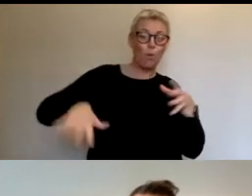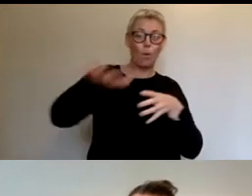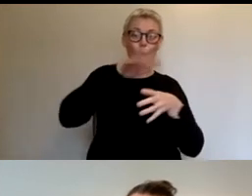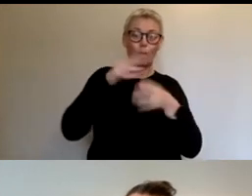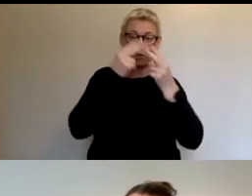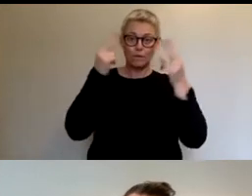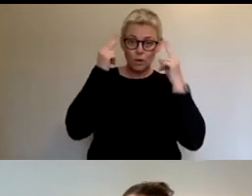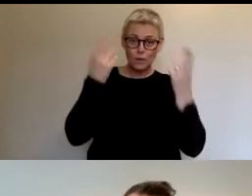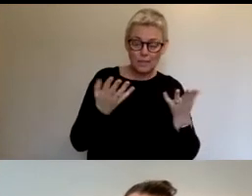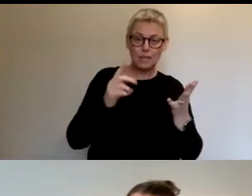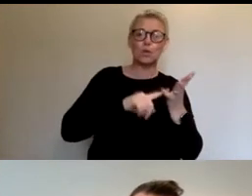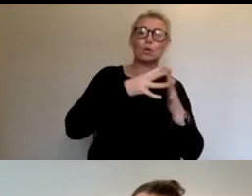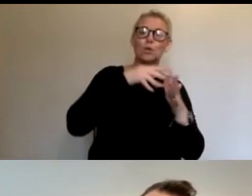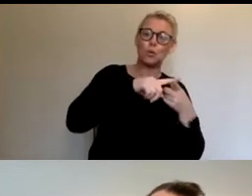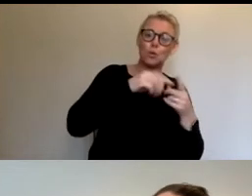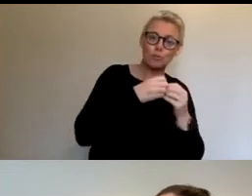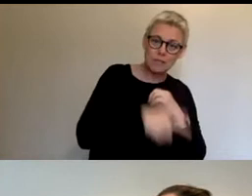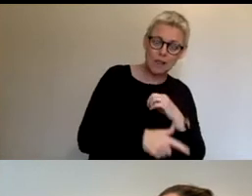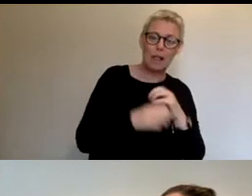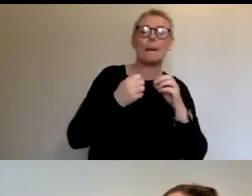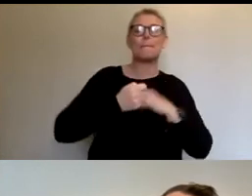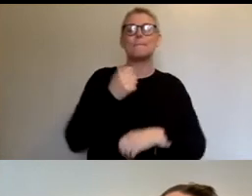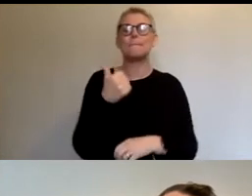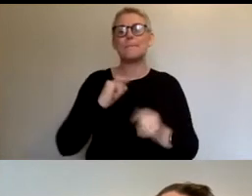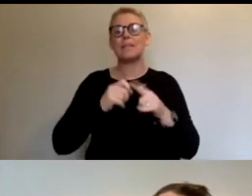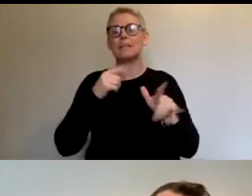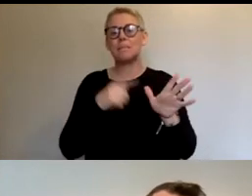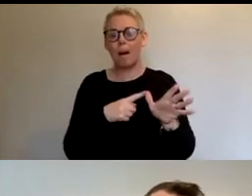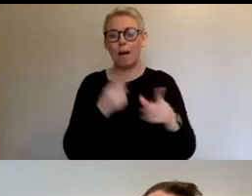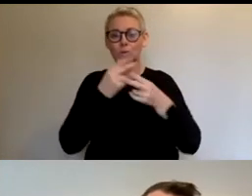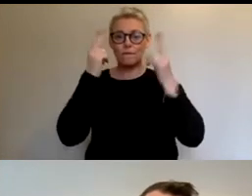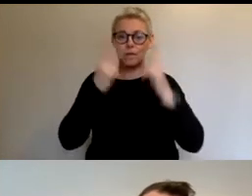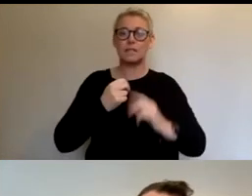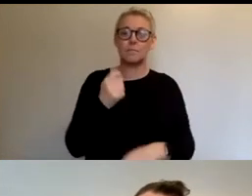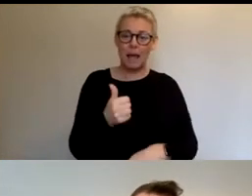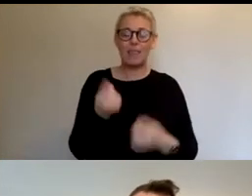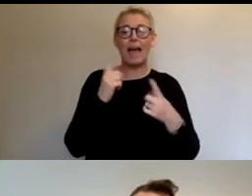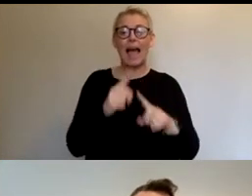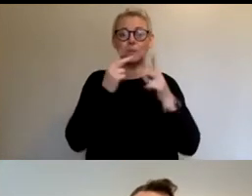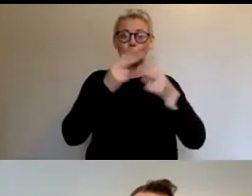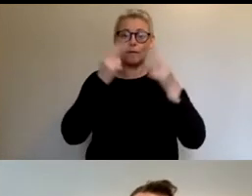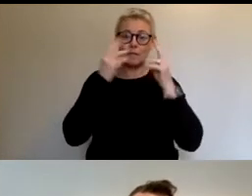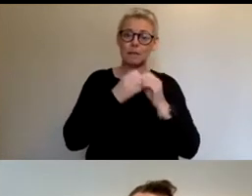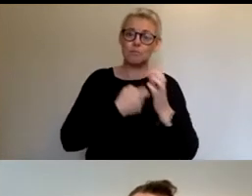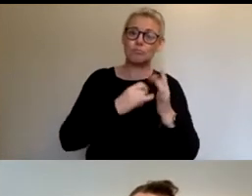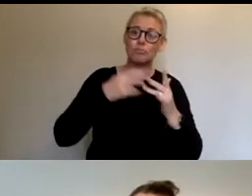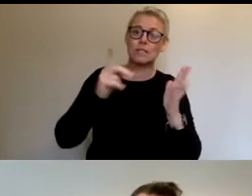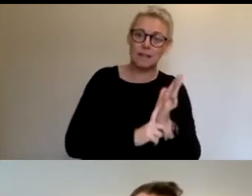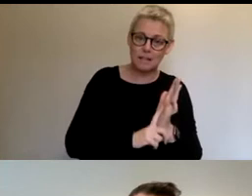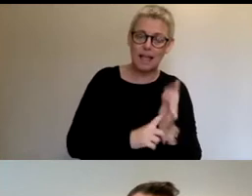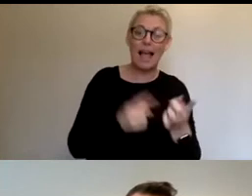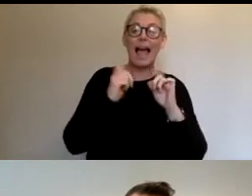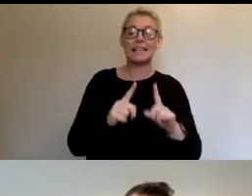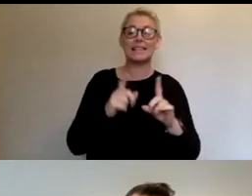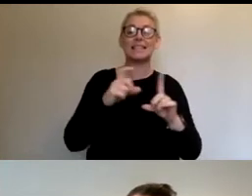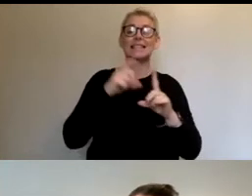Bristol, Bath Spa, University of Bath and the University of Bristol, and of course Digital Creativity Centre Watershed.